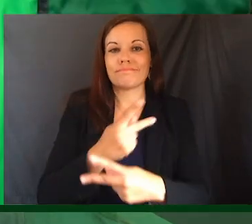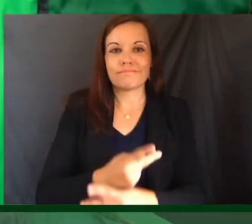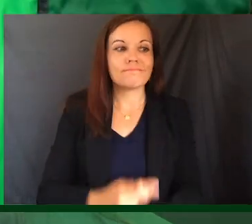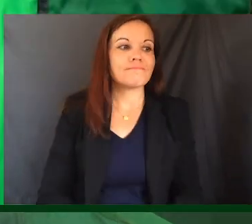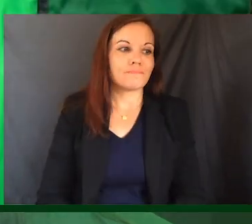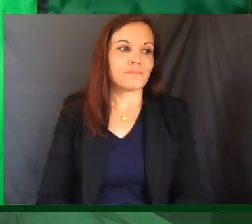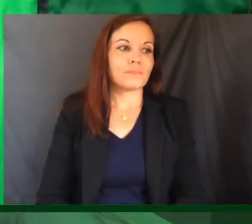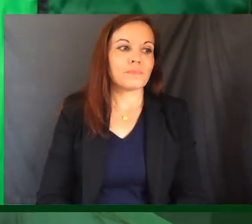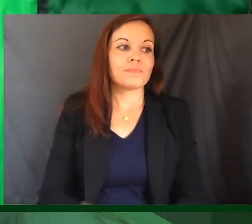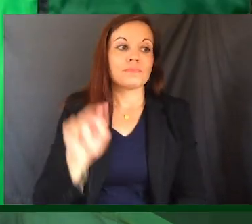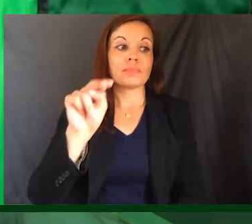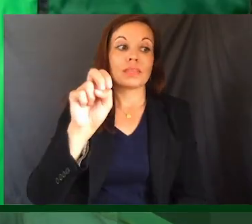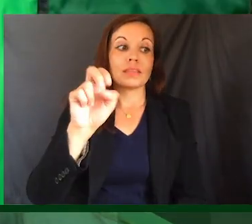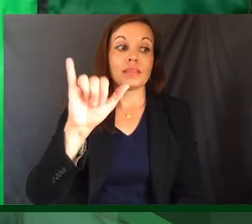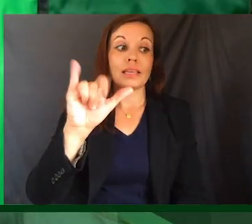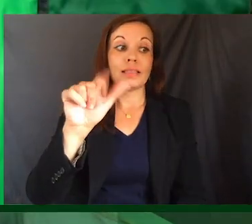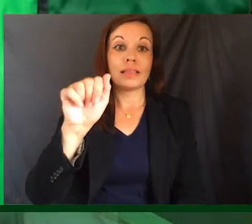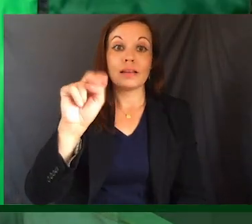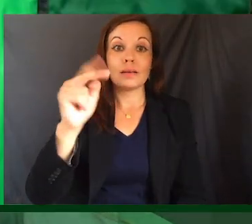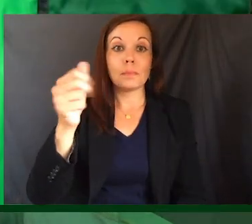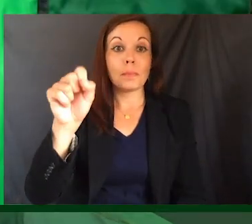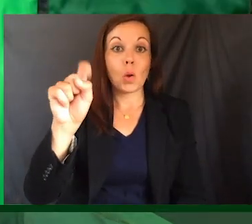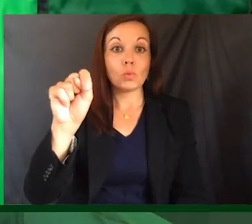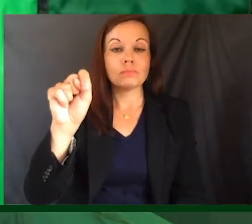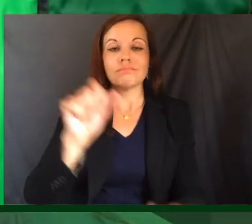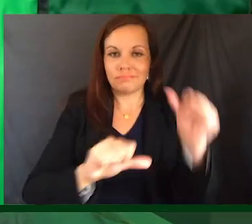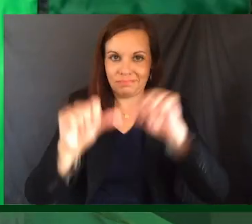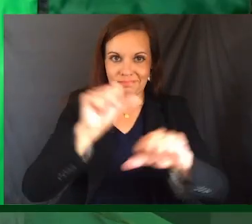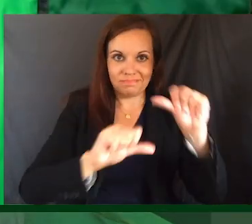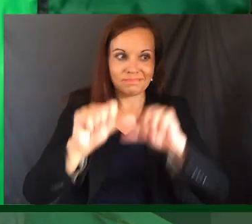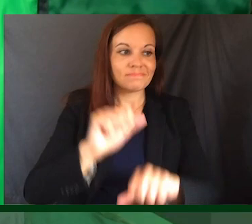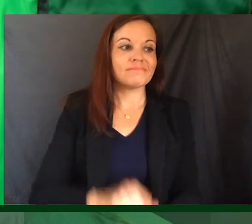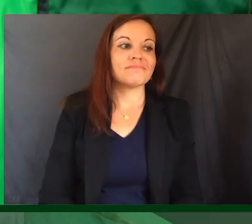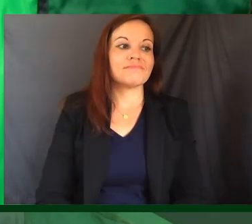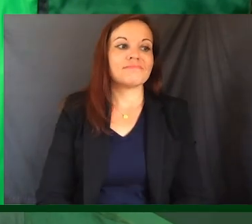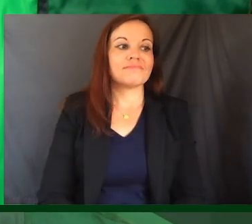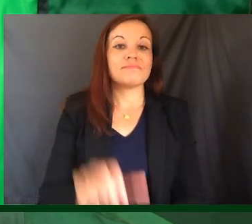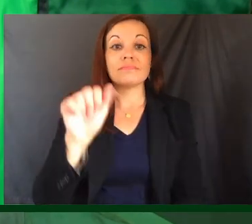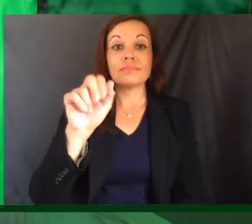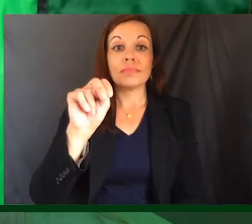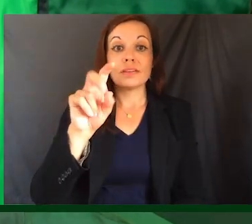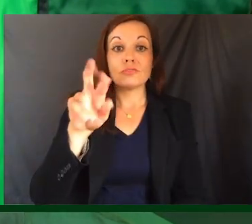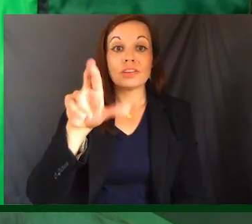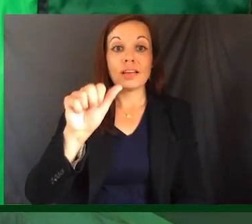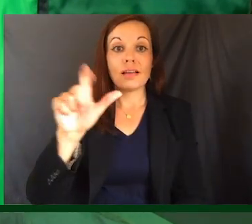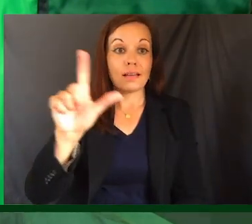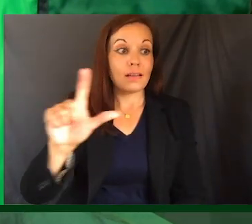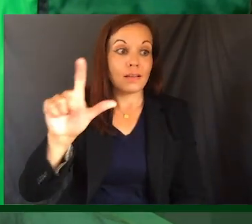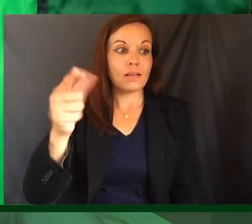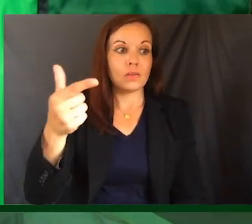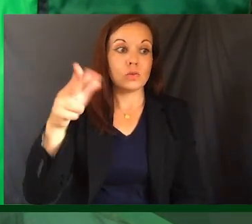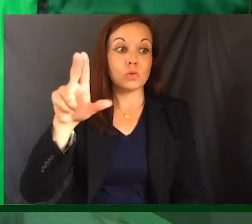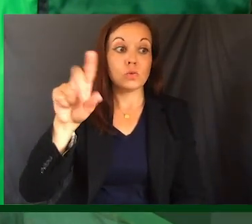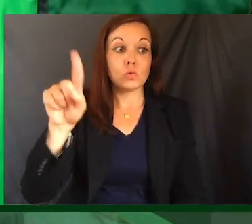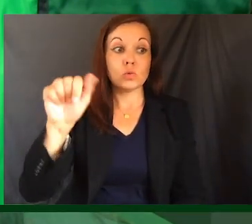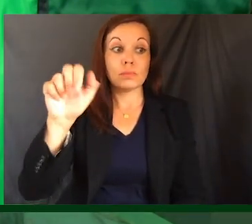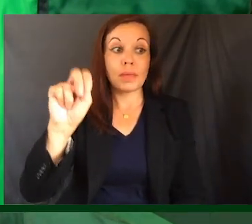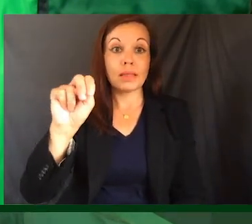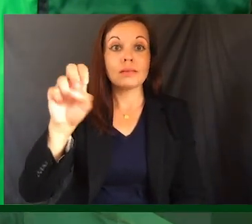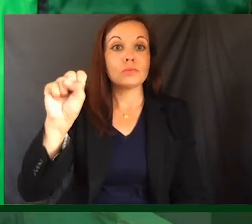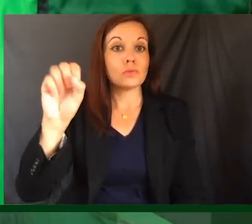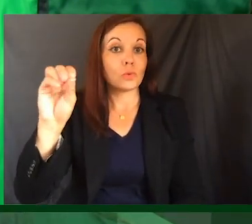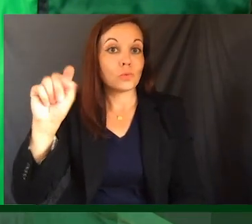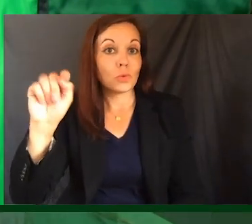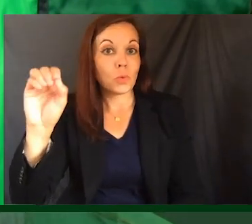7.U..7. 1.7. Science, Andrea L. Guzman Soto, Social